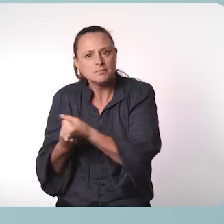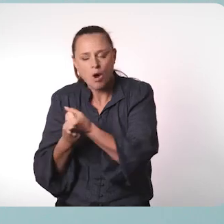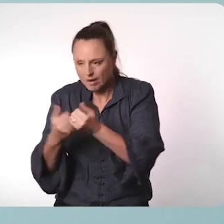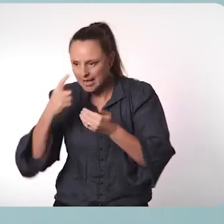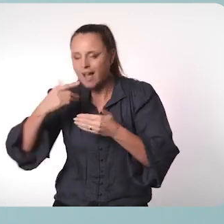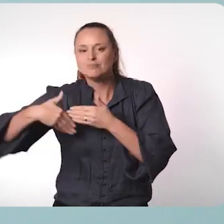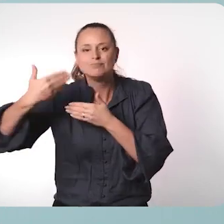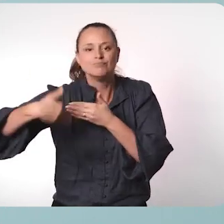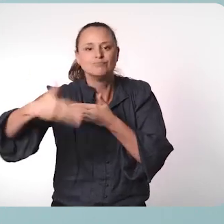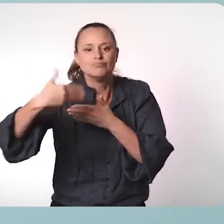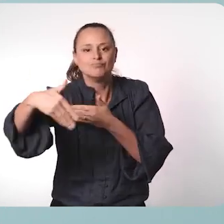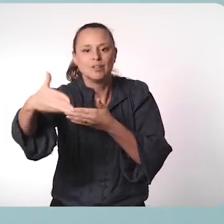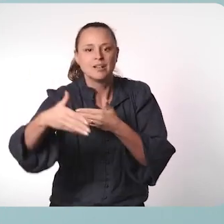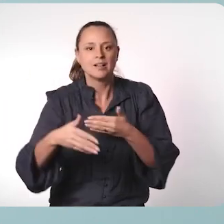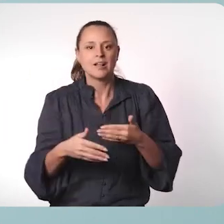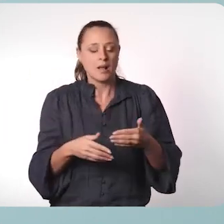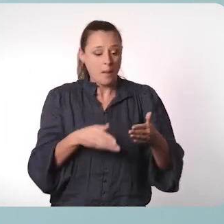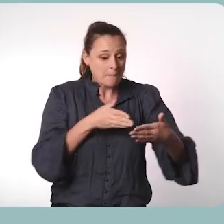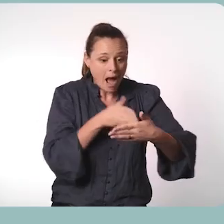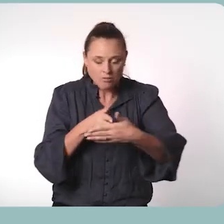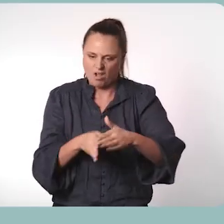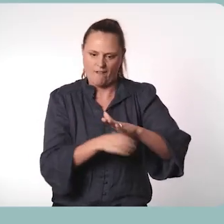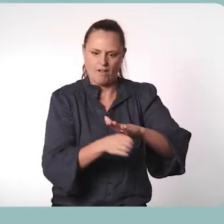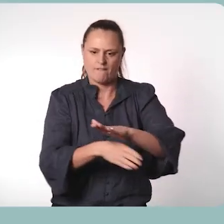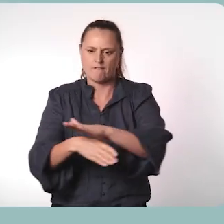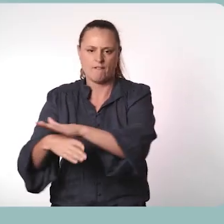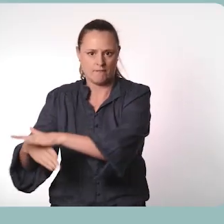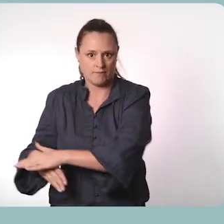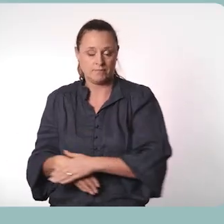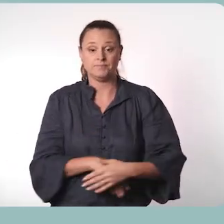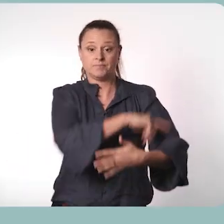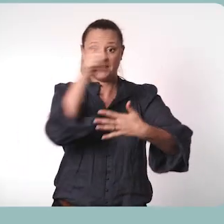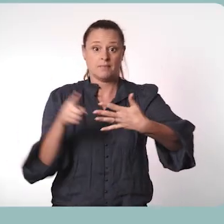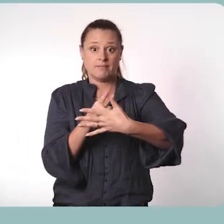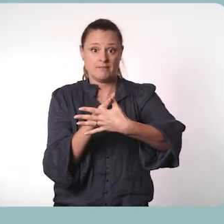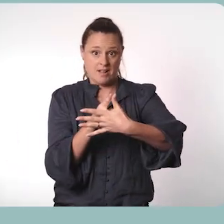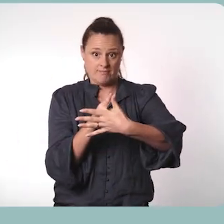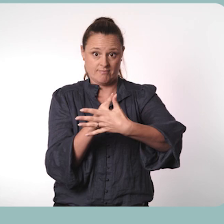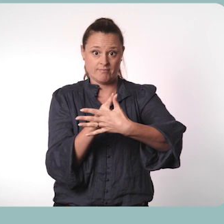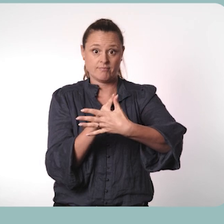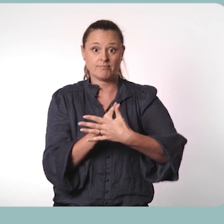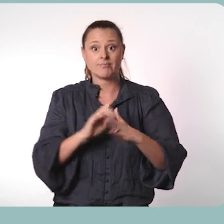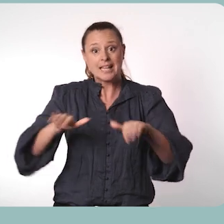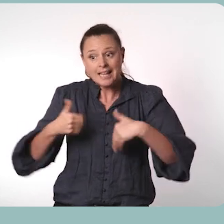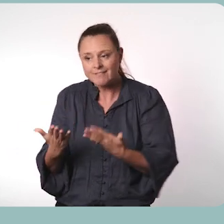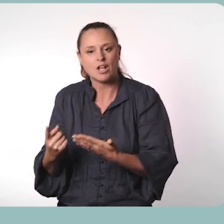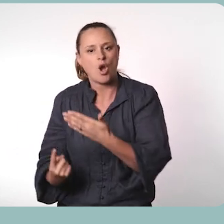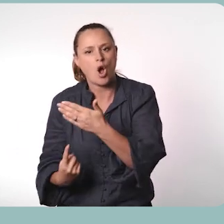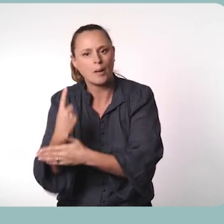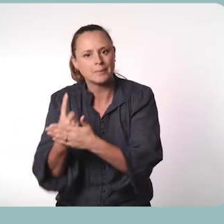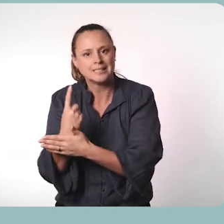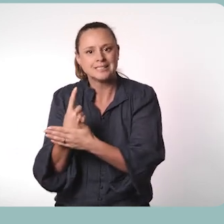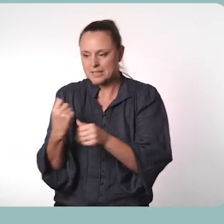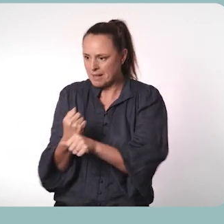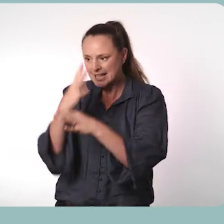support and removing barriers and segregation. Action five is about giving women and girls with disability more